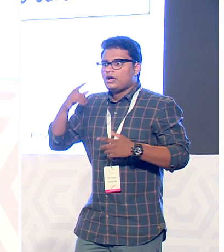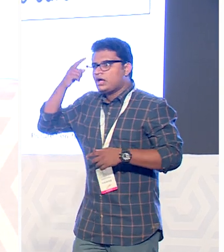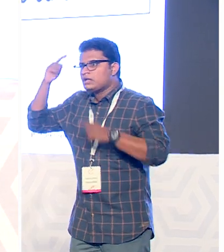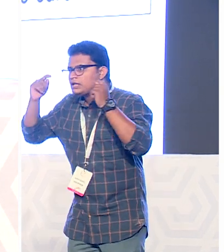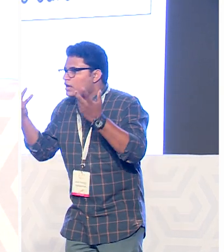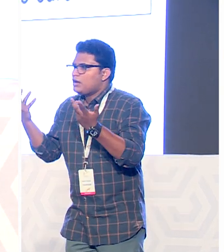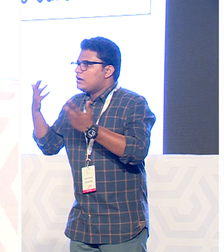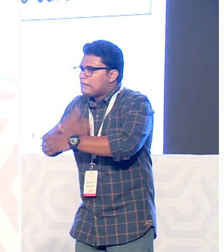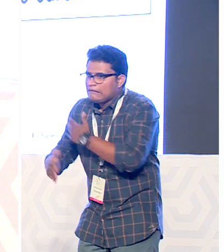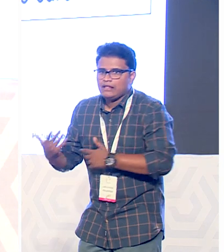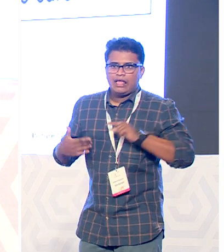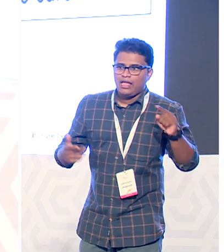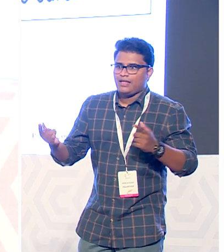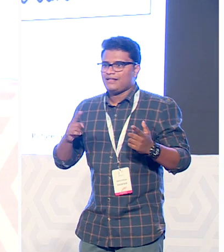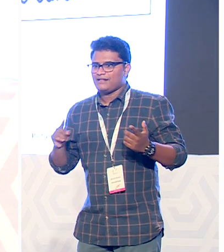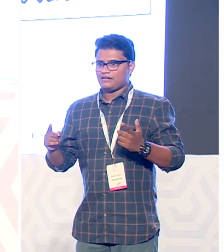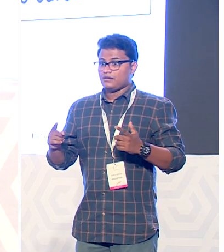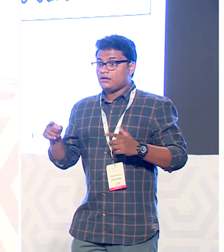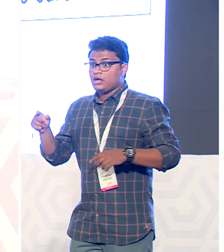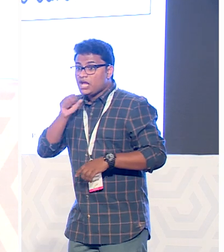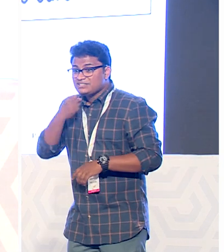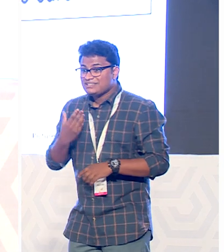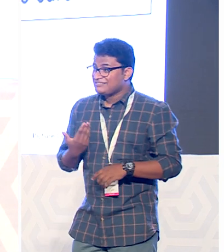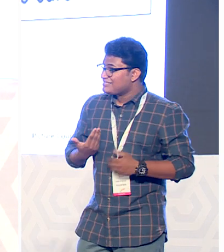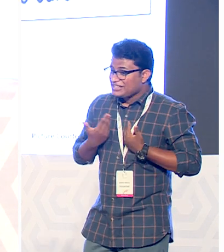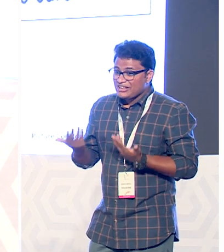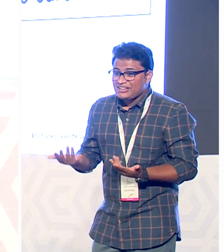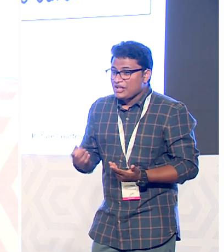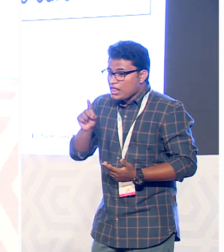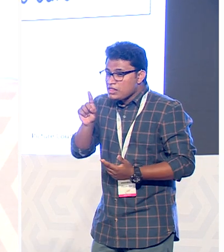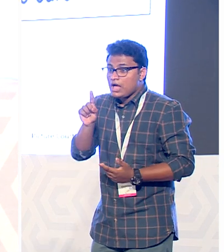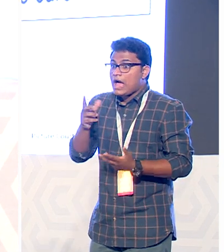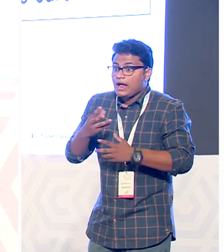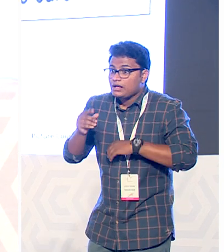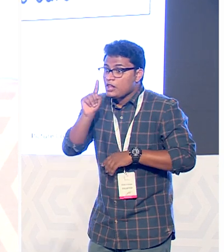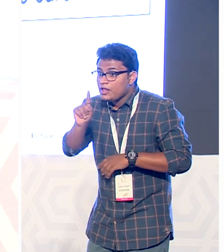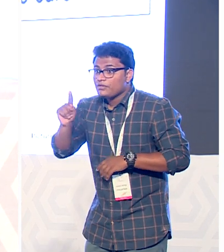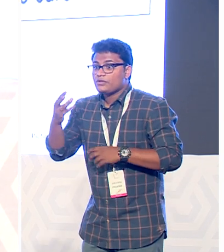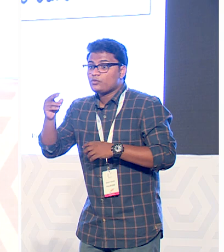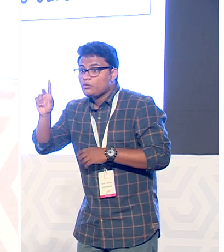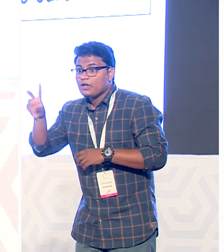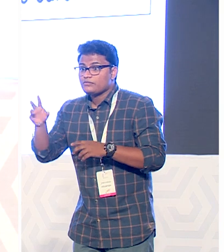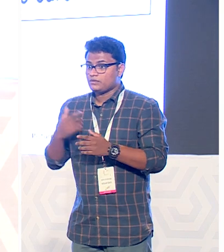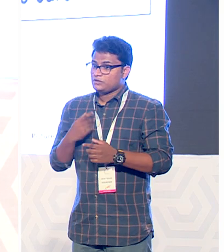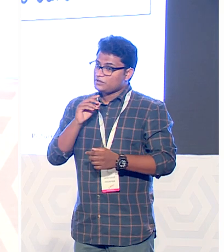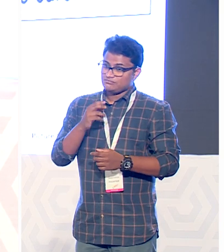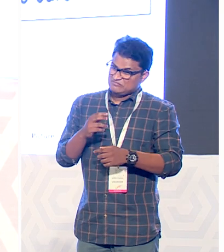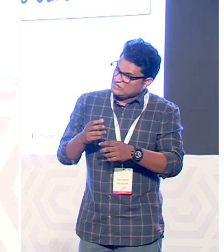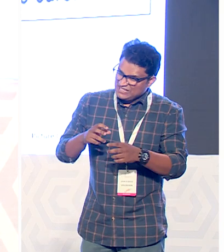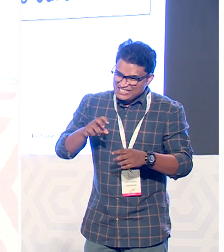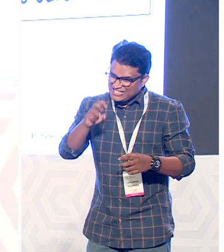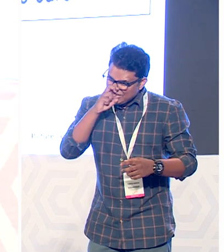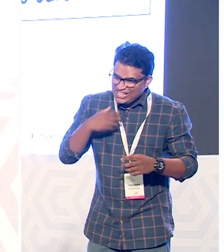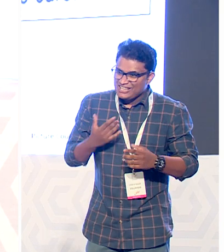especially at this time especially at 11th and 12th standard you have serious pressure of studies